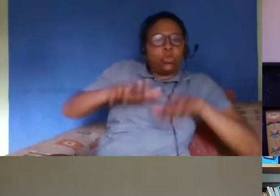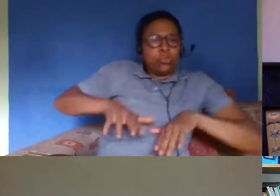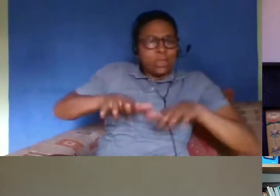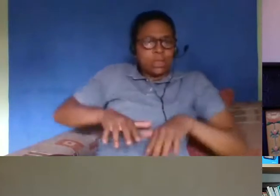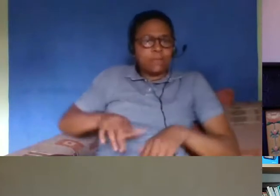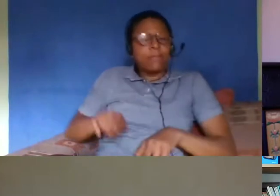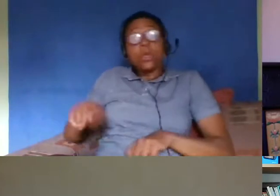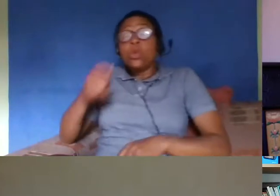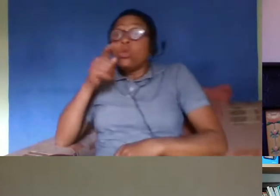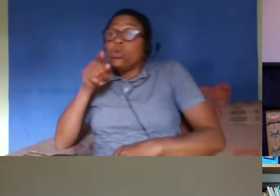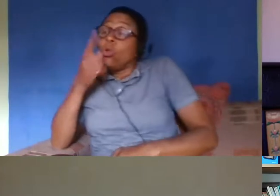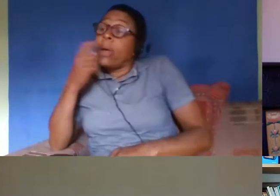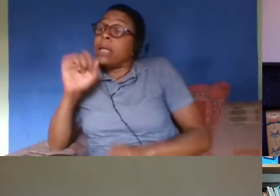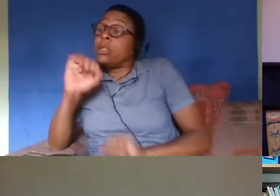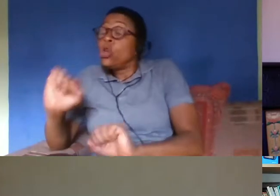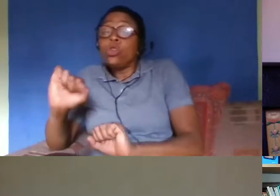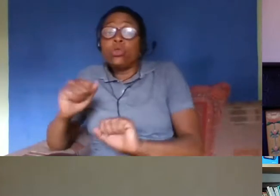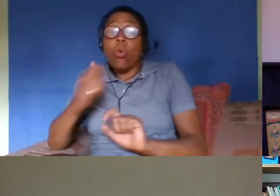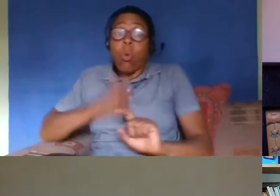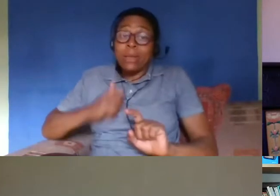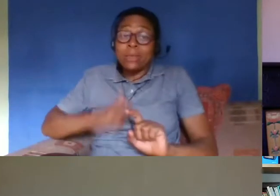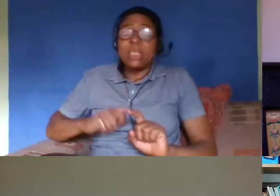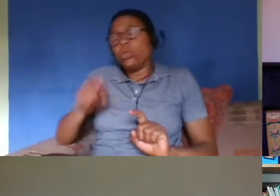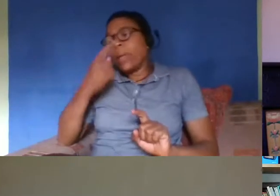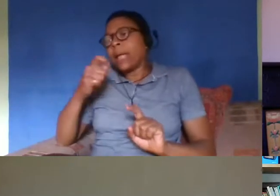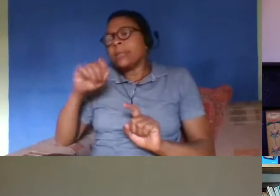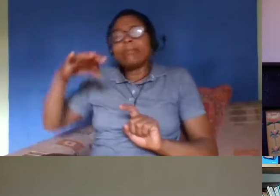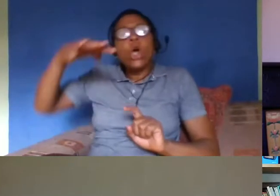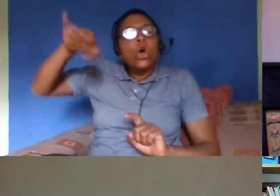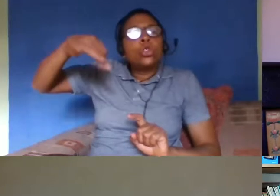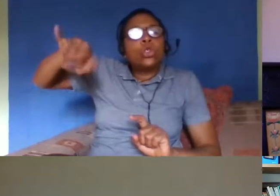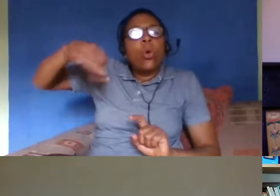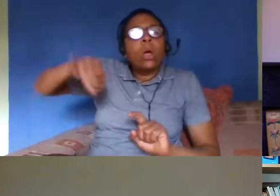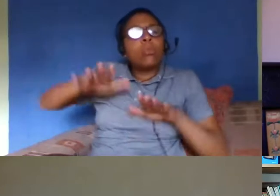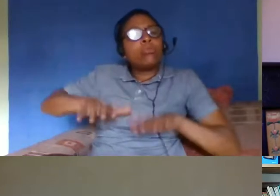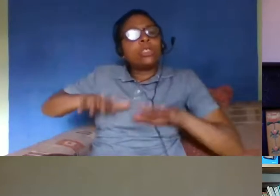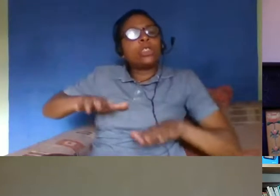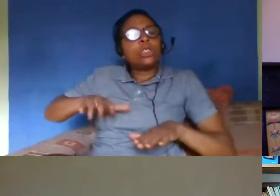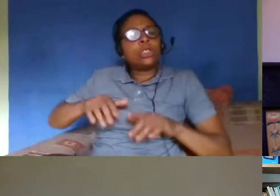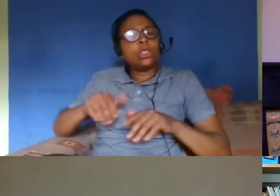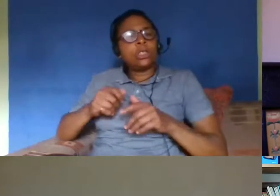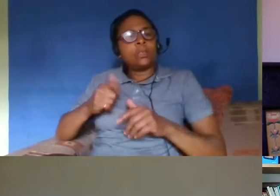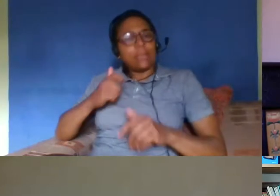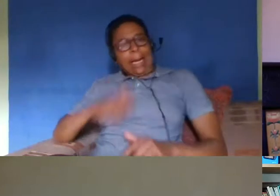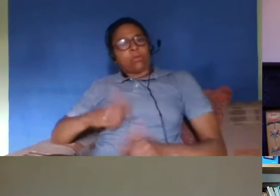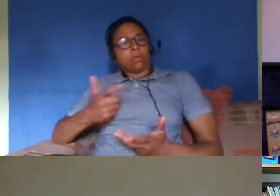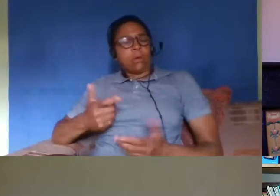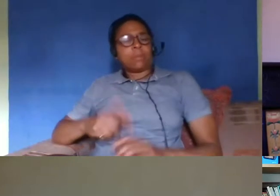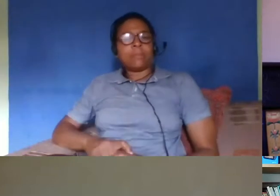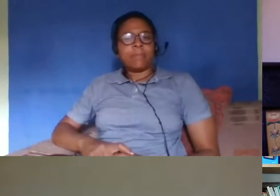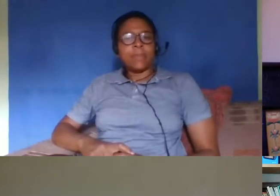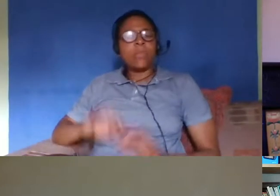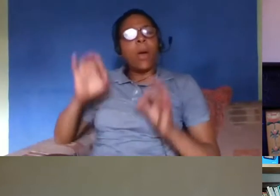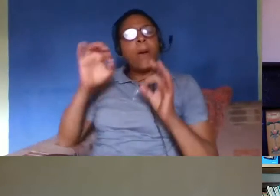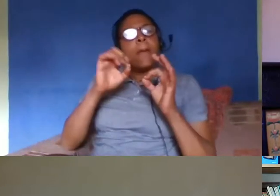citizenship they were allowed to have some sort of token british nationality and um the the bnos is that